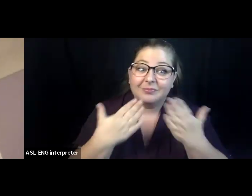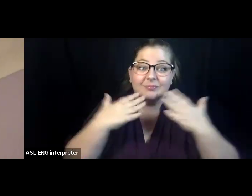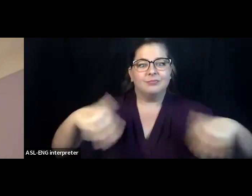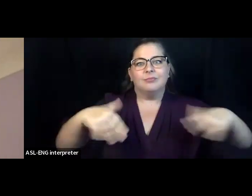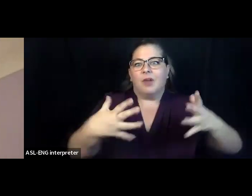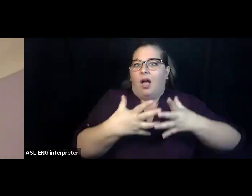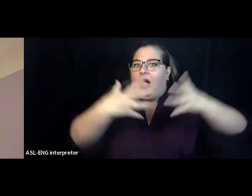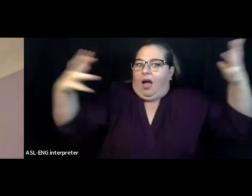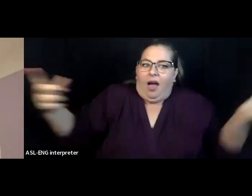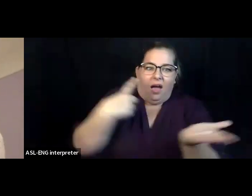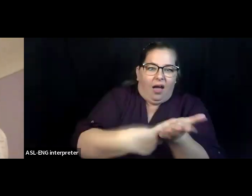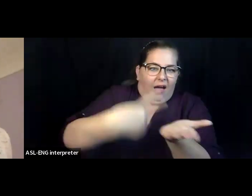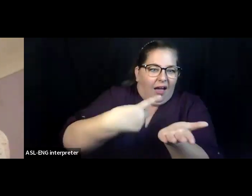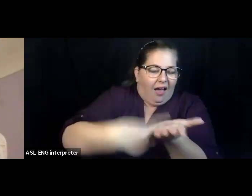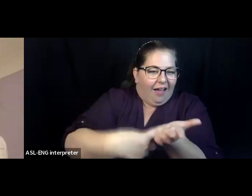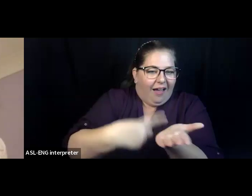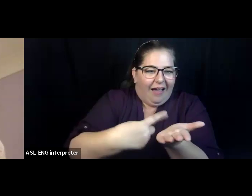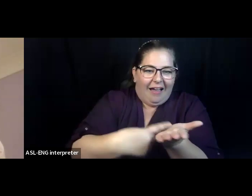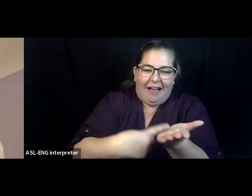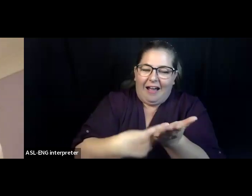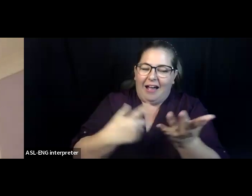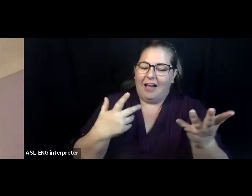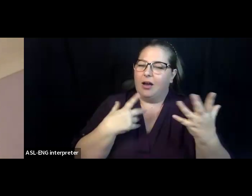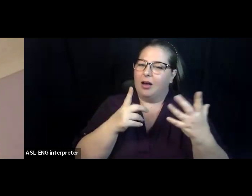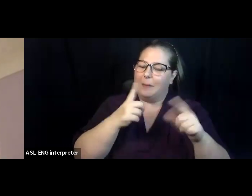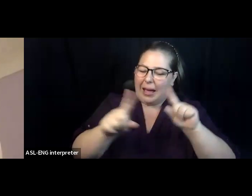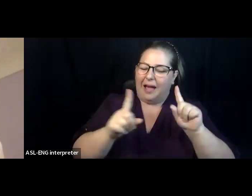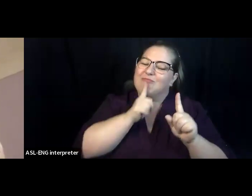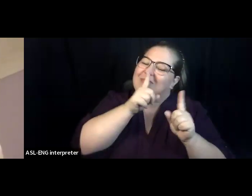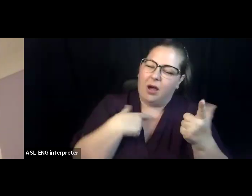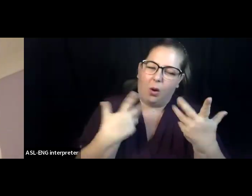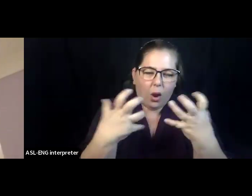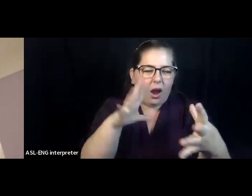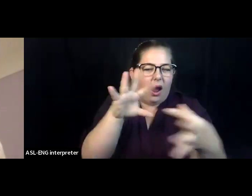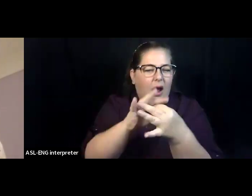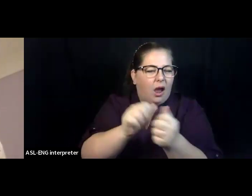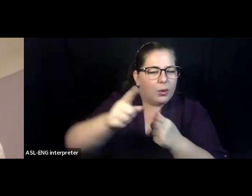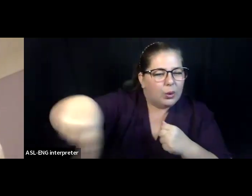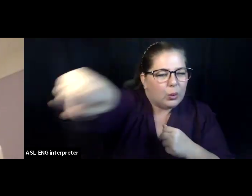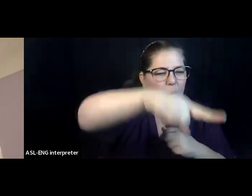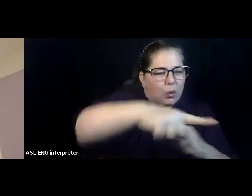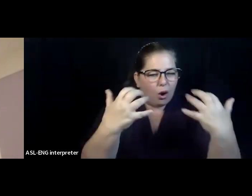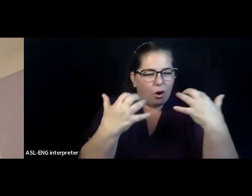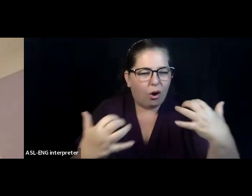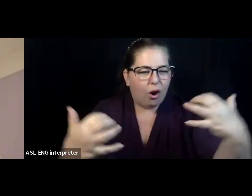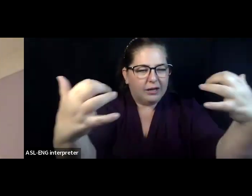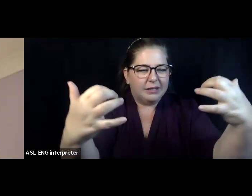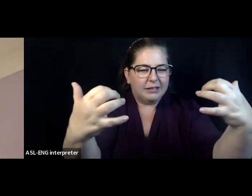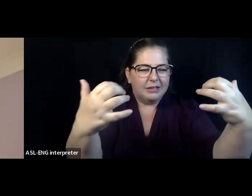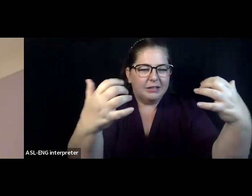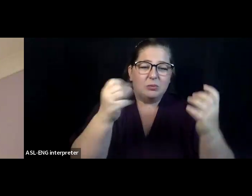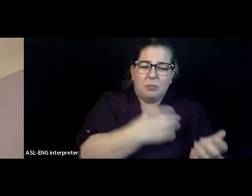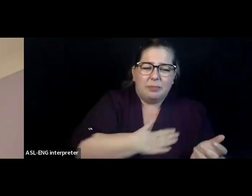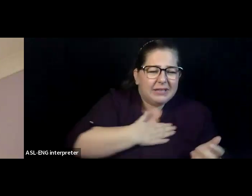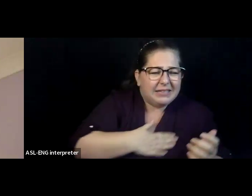in dialogue with you. So at this point, we have two different ways that you can jump in and join the conversation. We've already been getting some Q and A